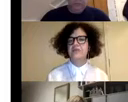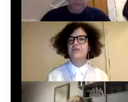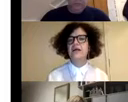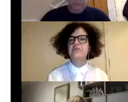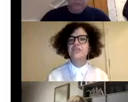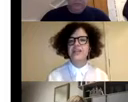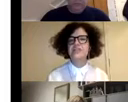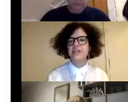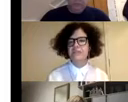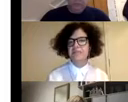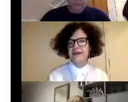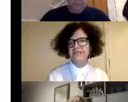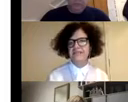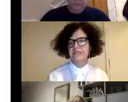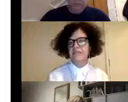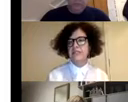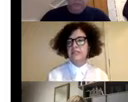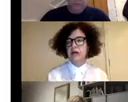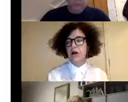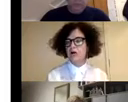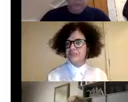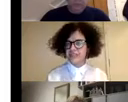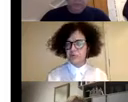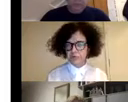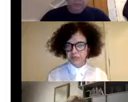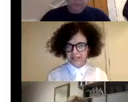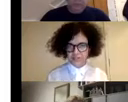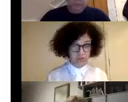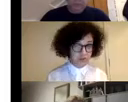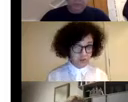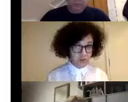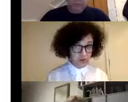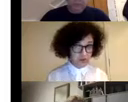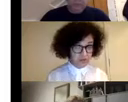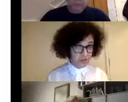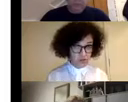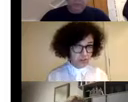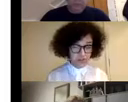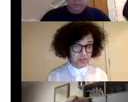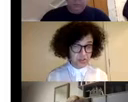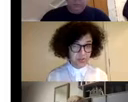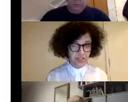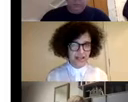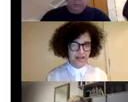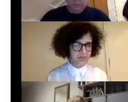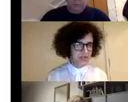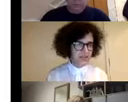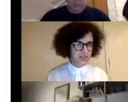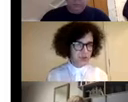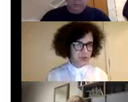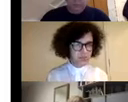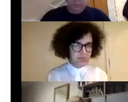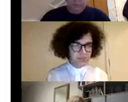done on climate change impact on disabled population in terms of research. There is a huge gap.